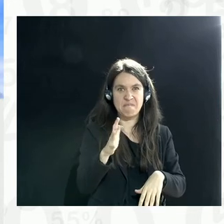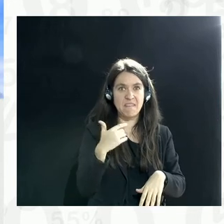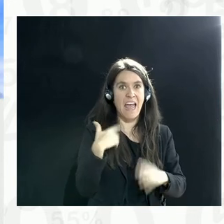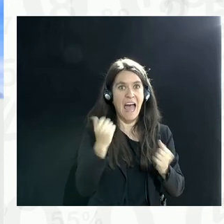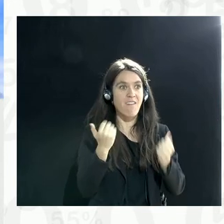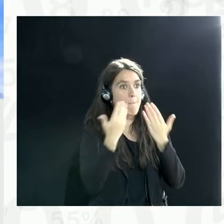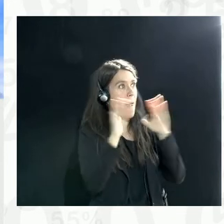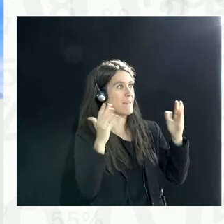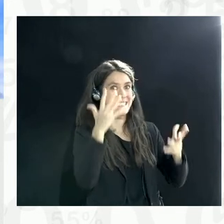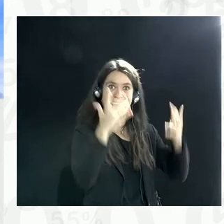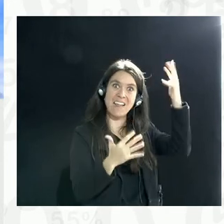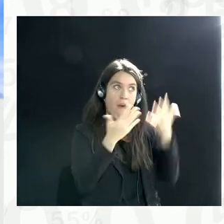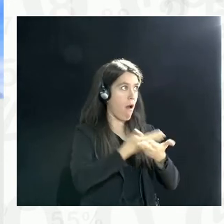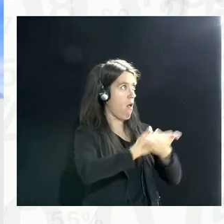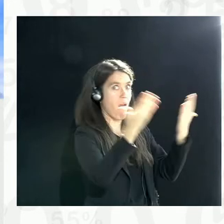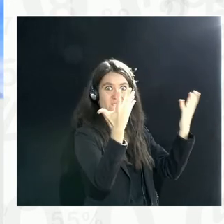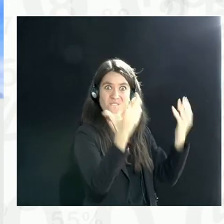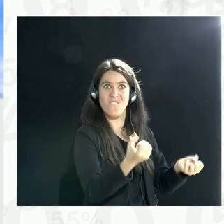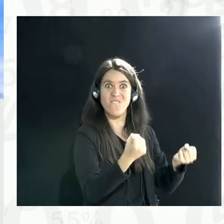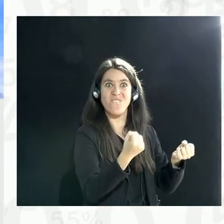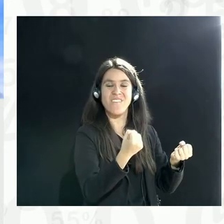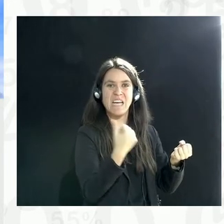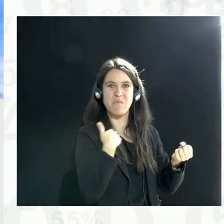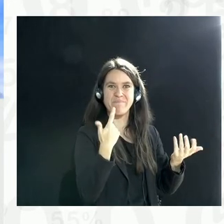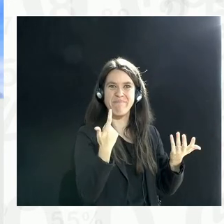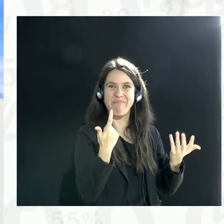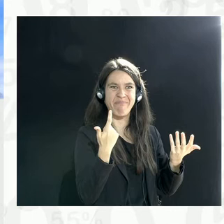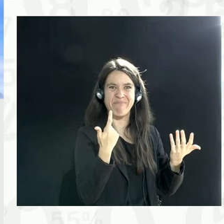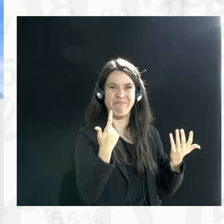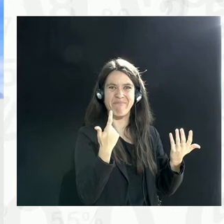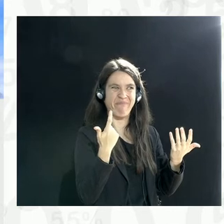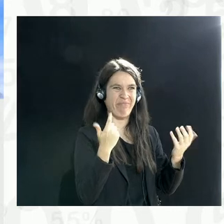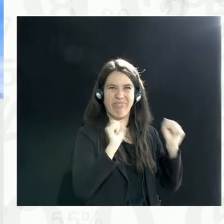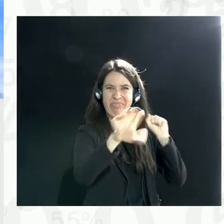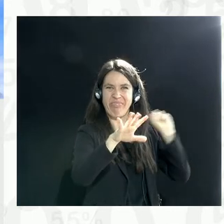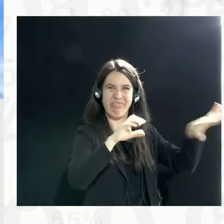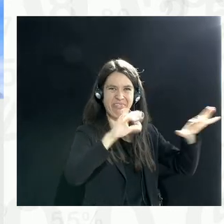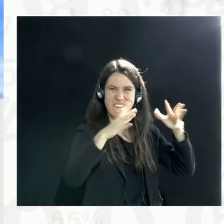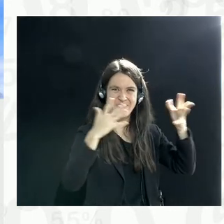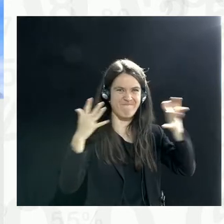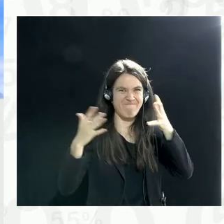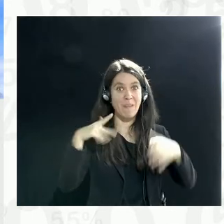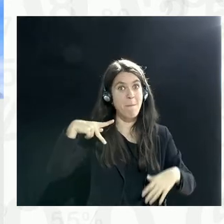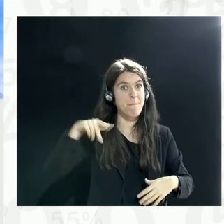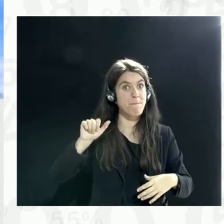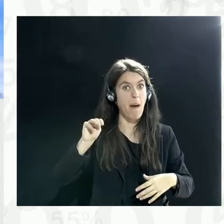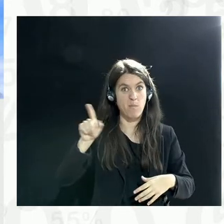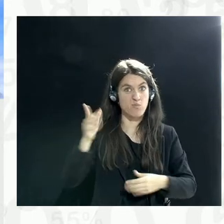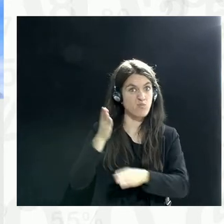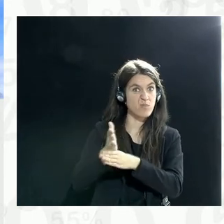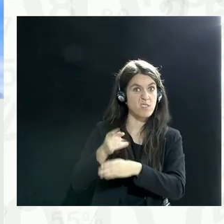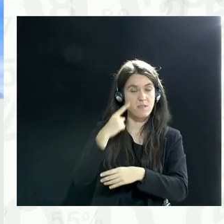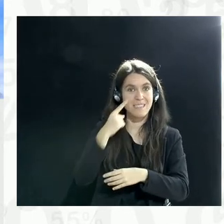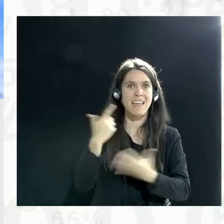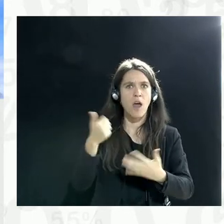public data is degraded in large part precisely because of what Pam said. The imposition